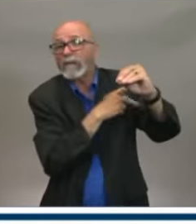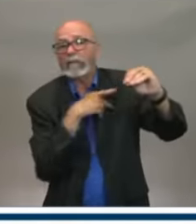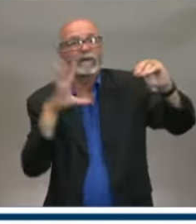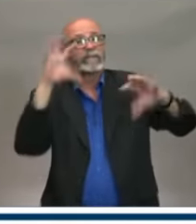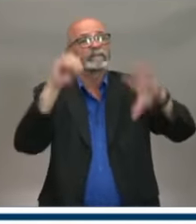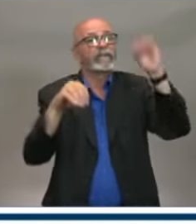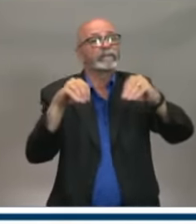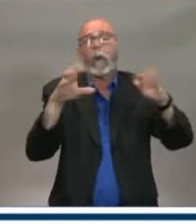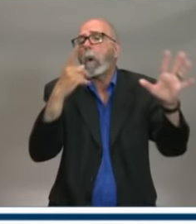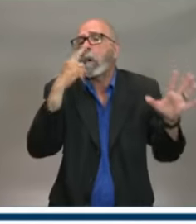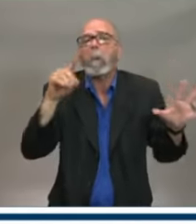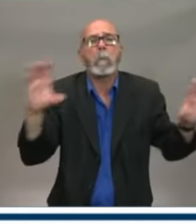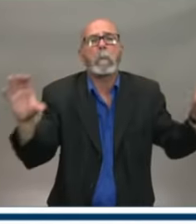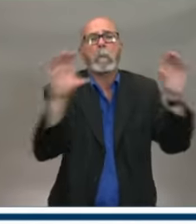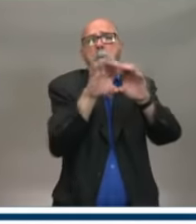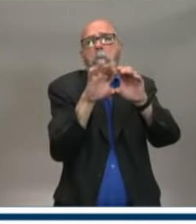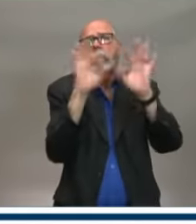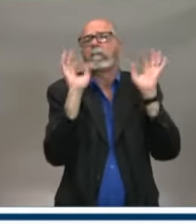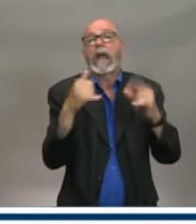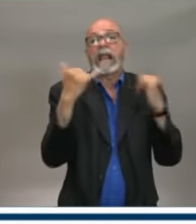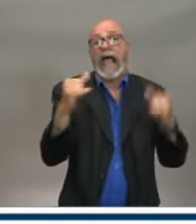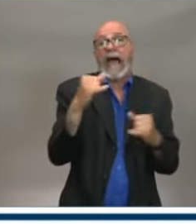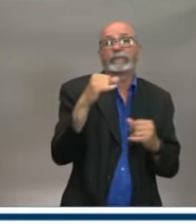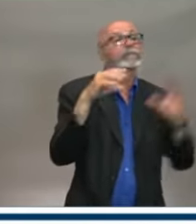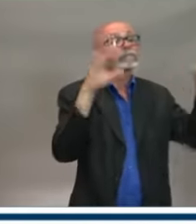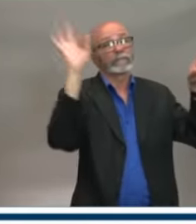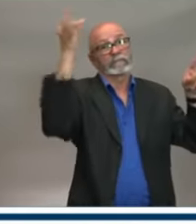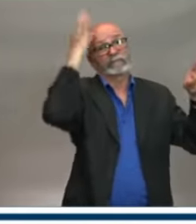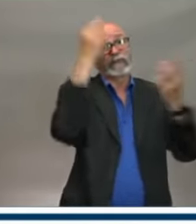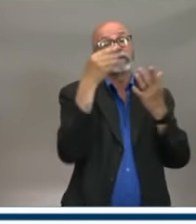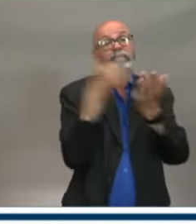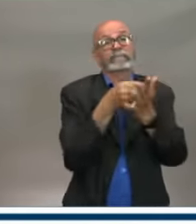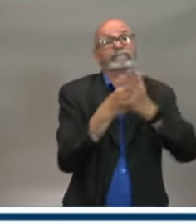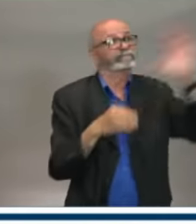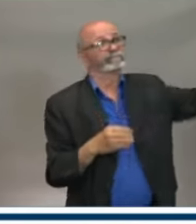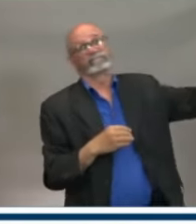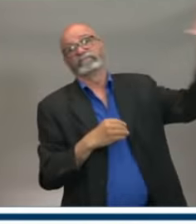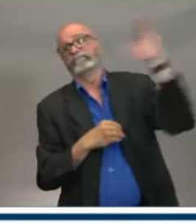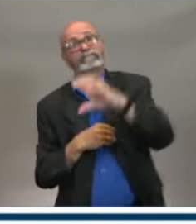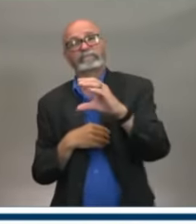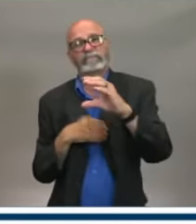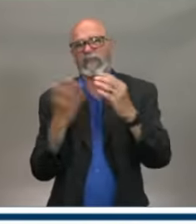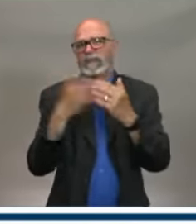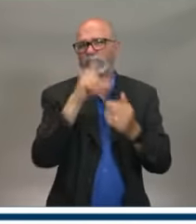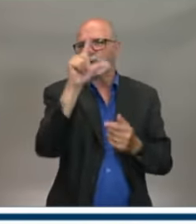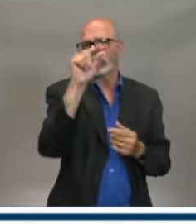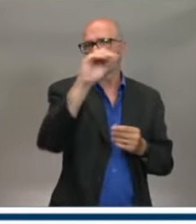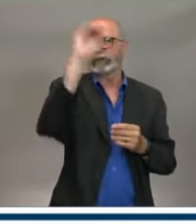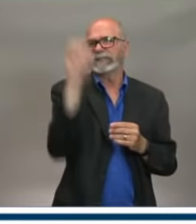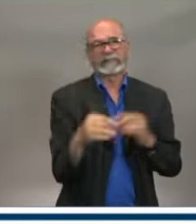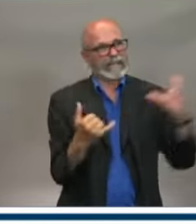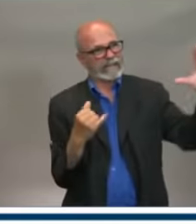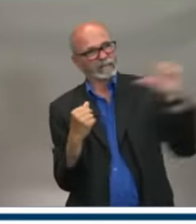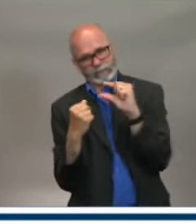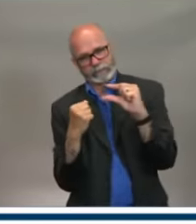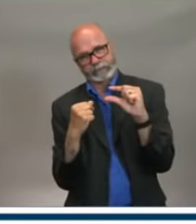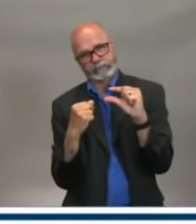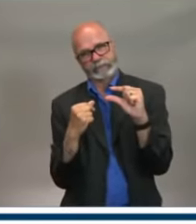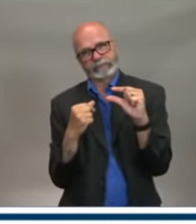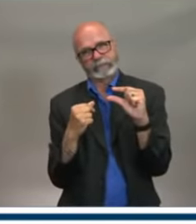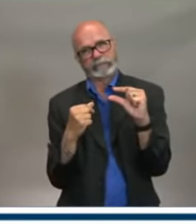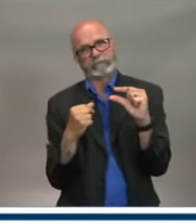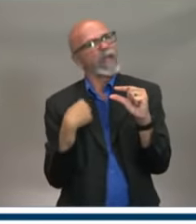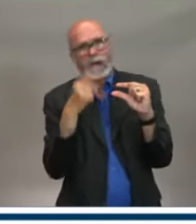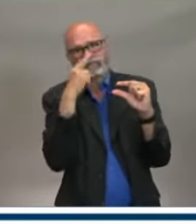the federal contribution to Nova Scotia is less than 20%. And we would welcome a conversation about long-term care and particularly